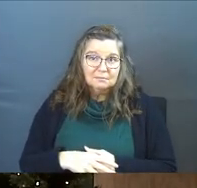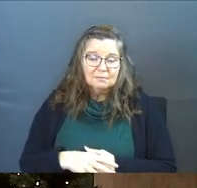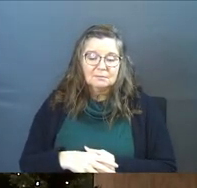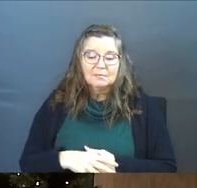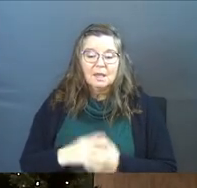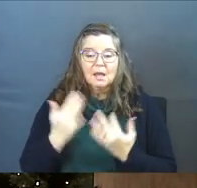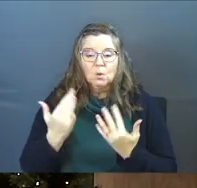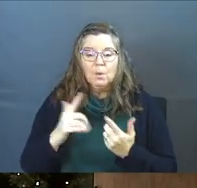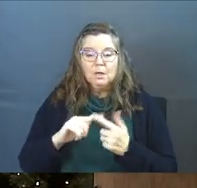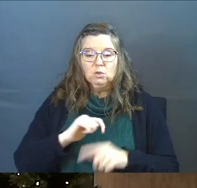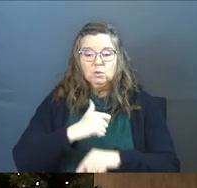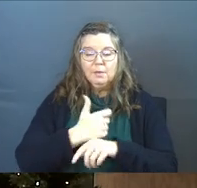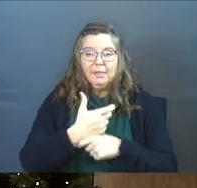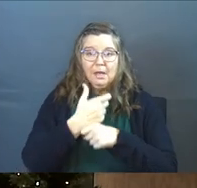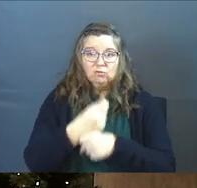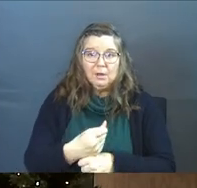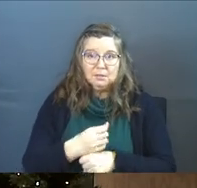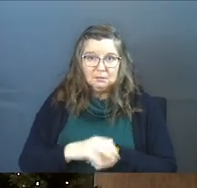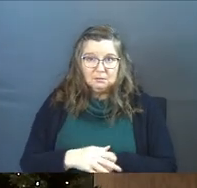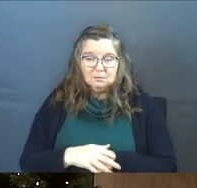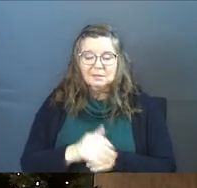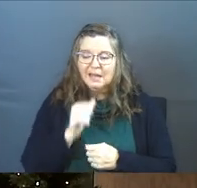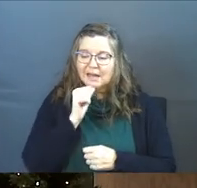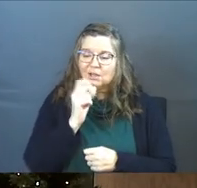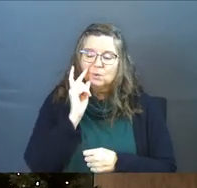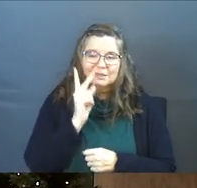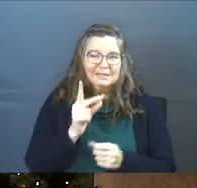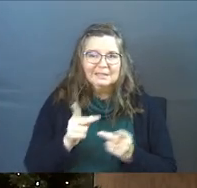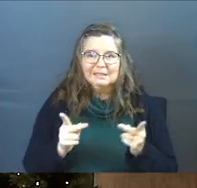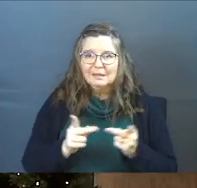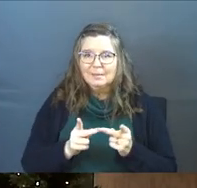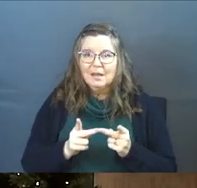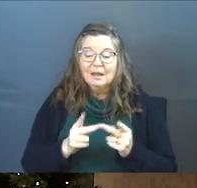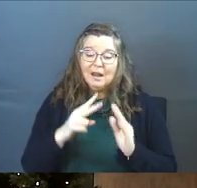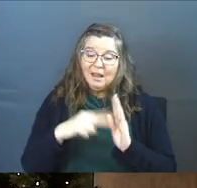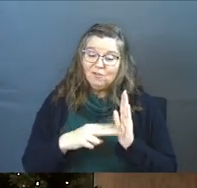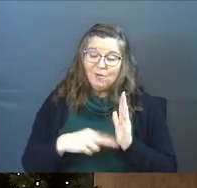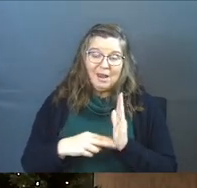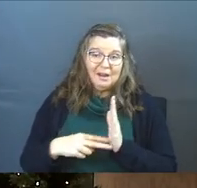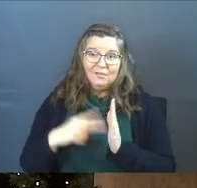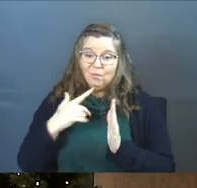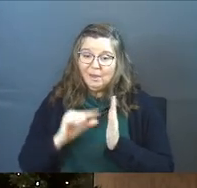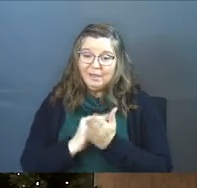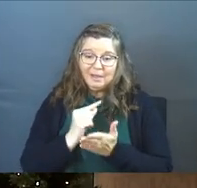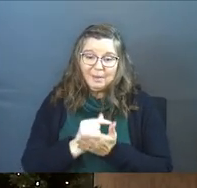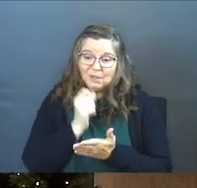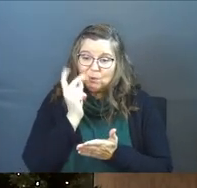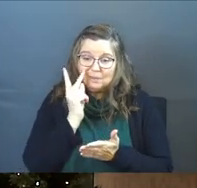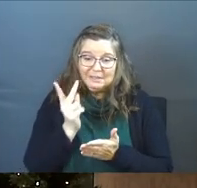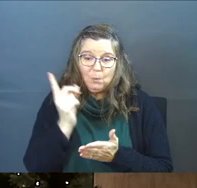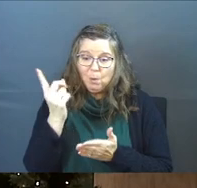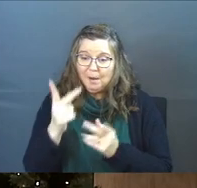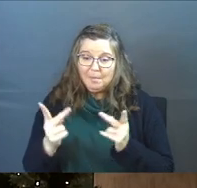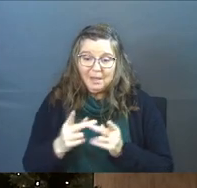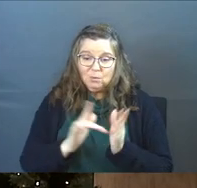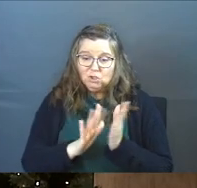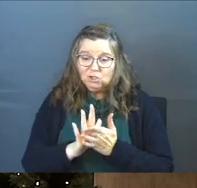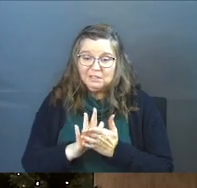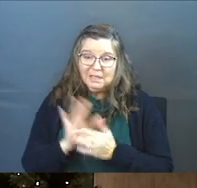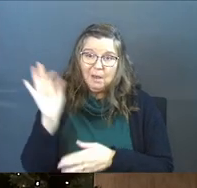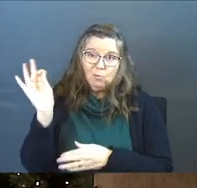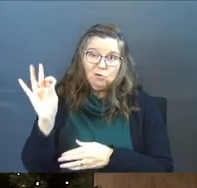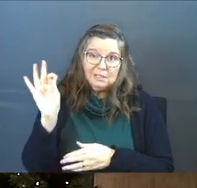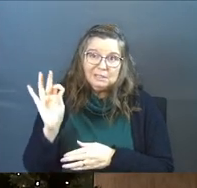And he waited to build that trust. And I don't see a spot, and I've read them, guys. I've read the Gospels. I don't see a single spot where Jesus